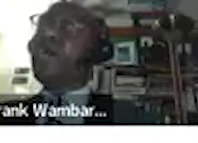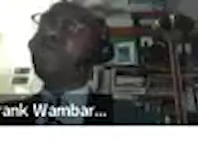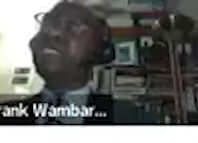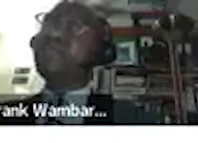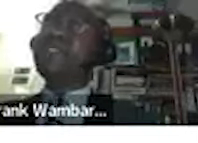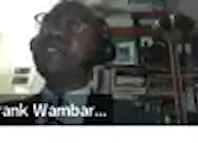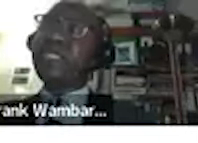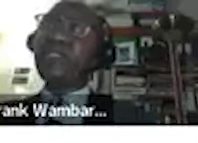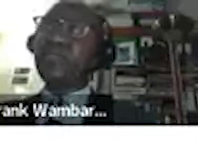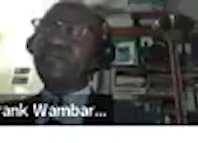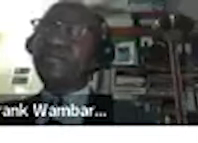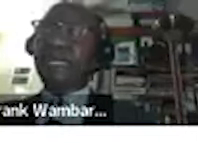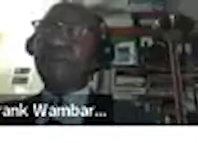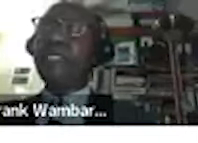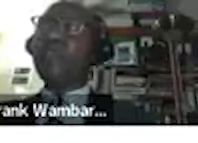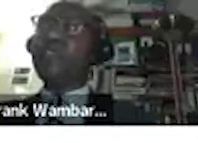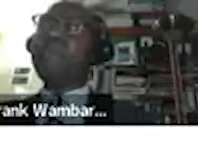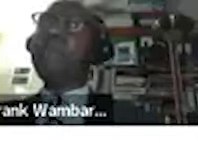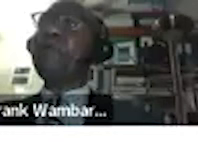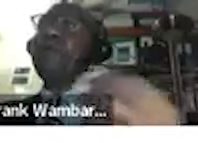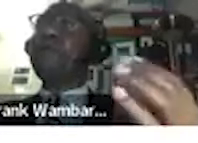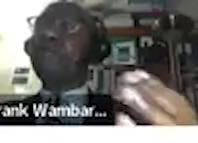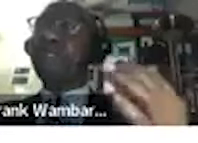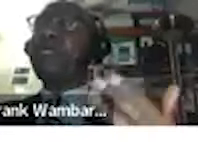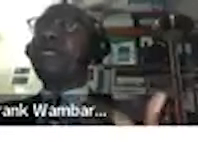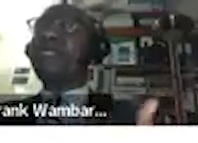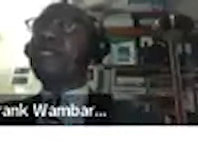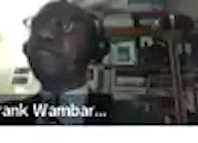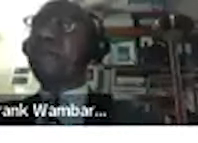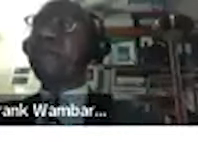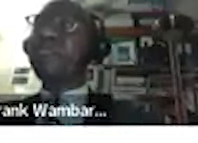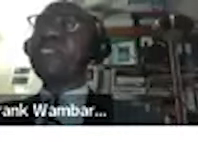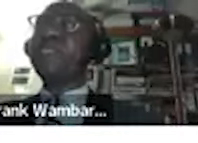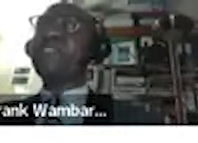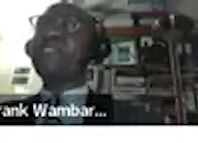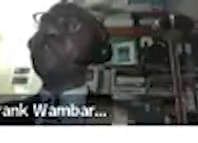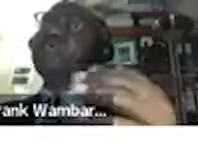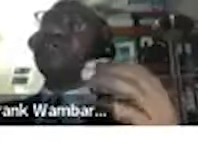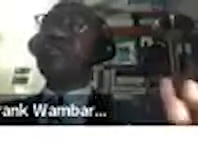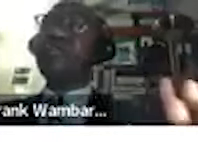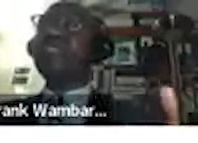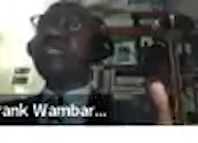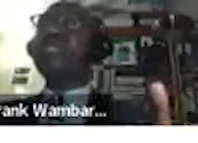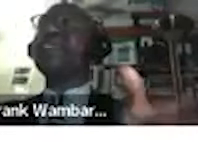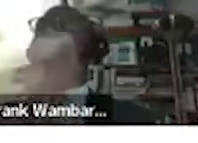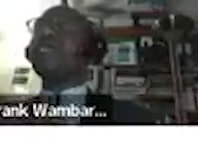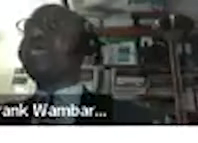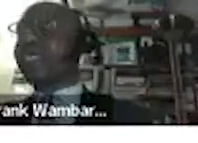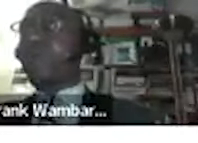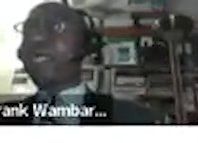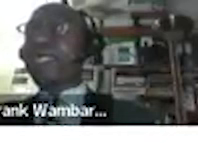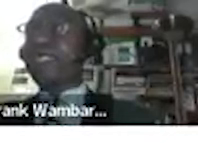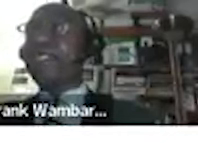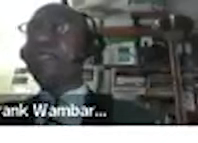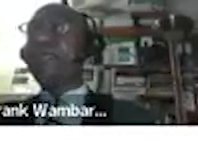you have to respect the conditions of the visa so some people they'll they'll bring their relative abroad but because themselves they are not sick they go